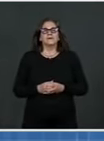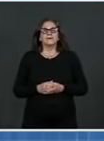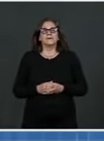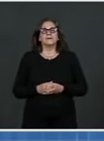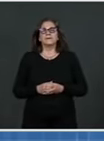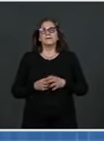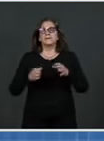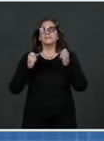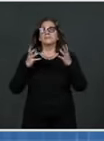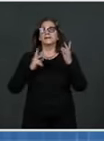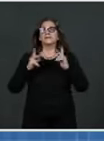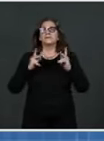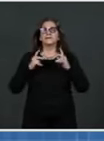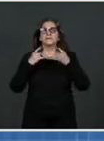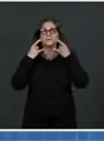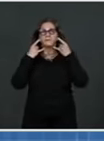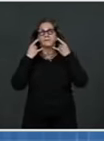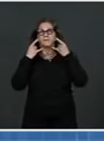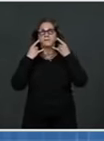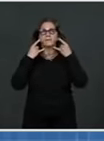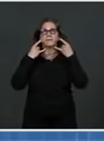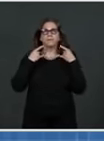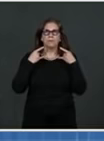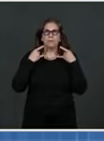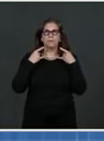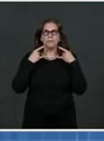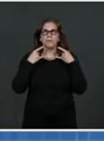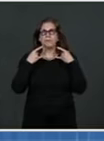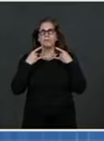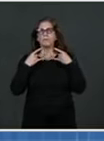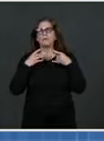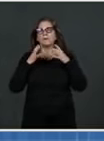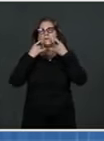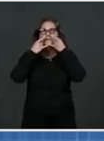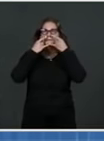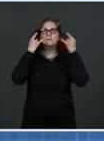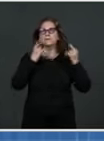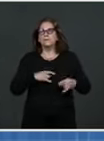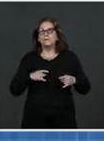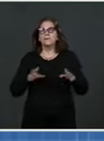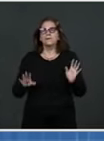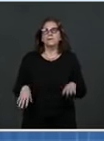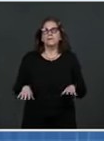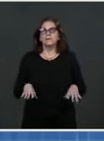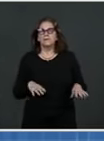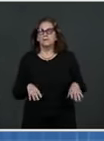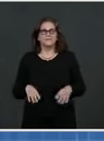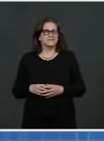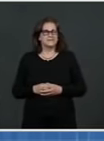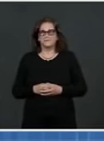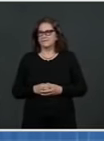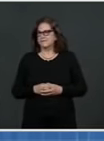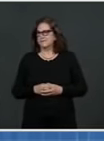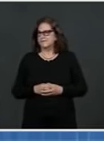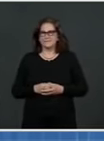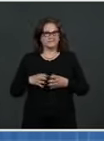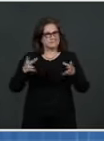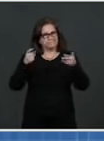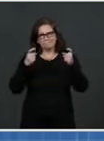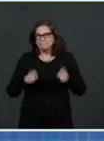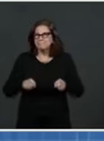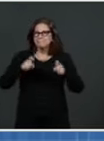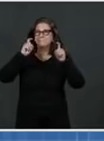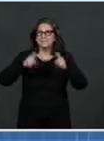imperative for us to stick to the science and follow public health guidance. That means continuing to wear